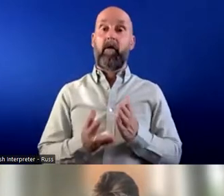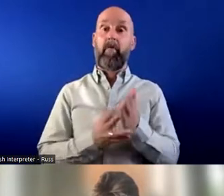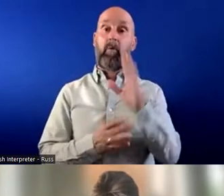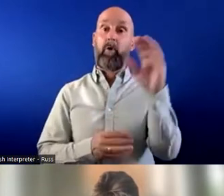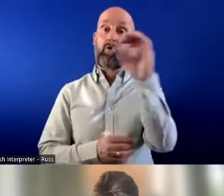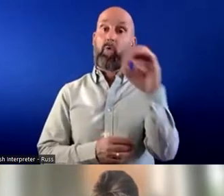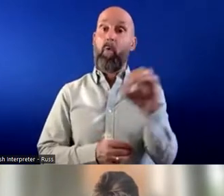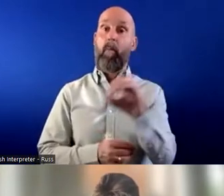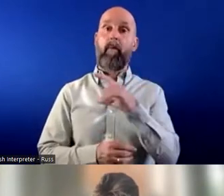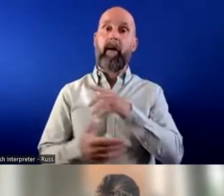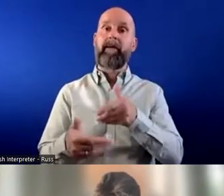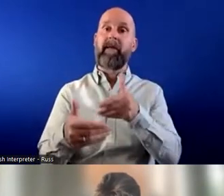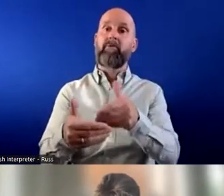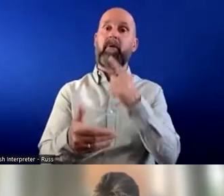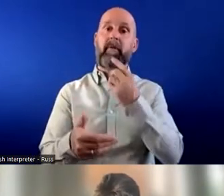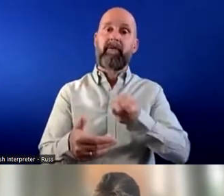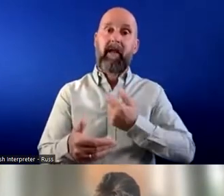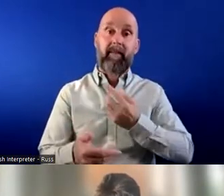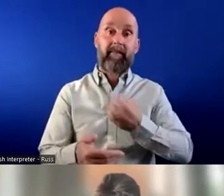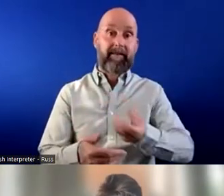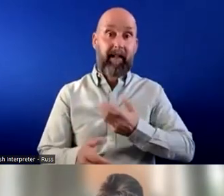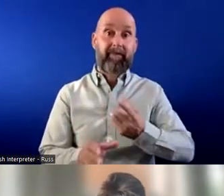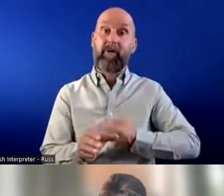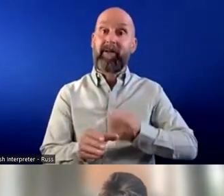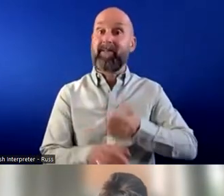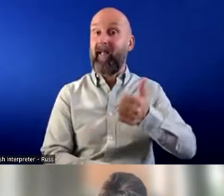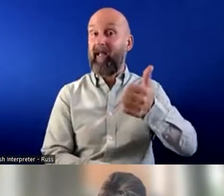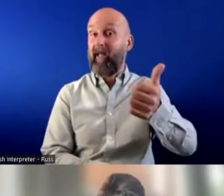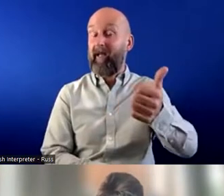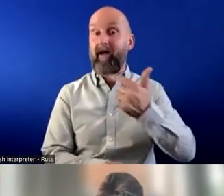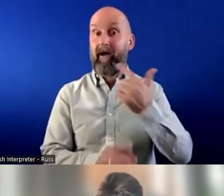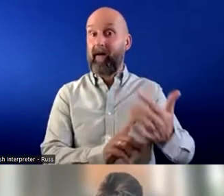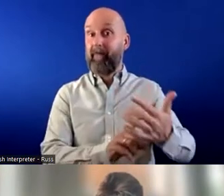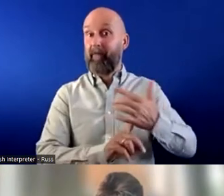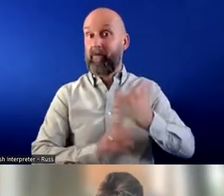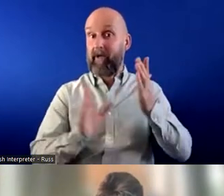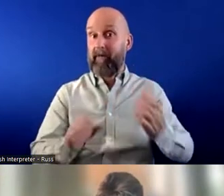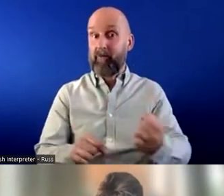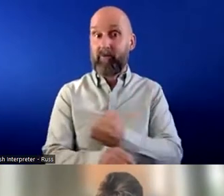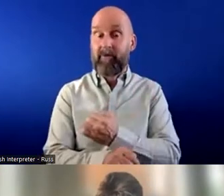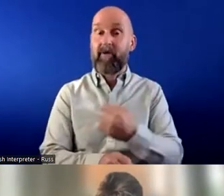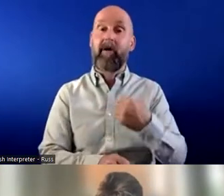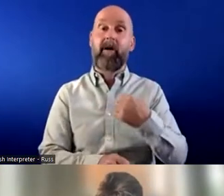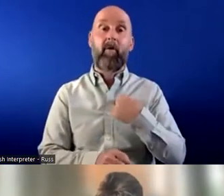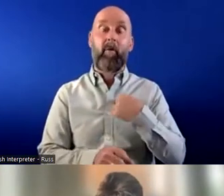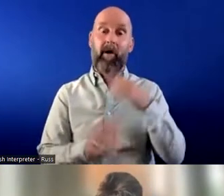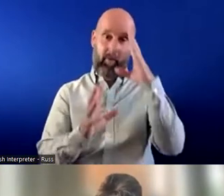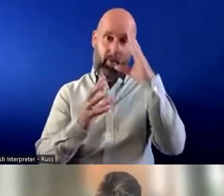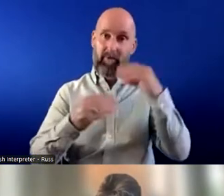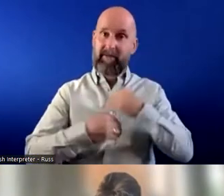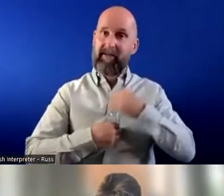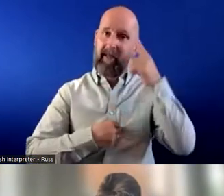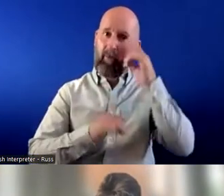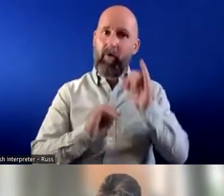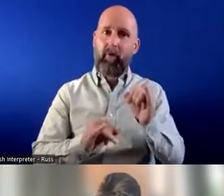sessions which is what people have been telling me for years finally being forced to do it being autistic I thought that actually it would be awful because